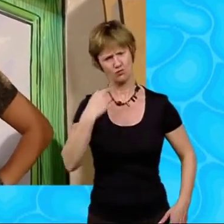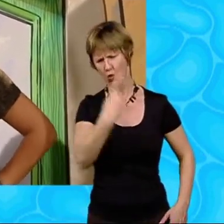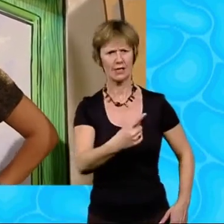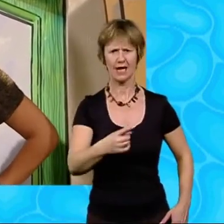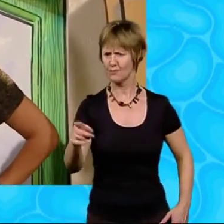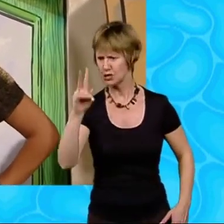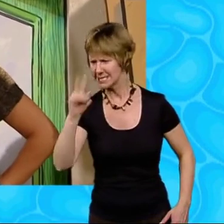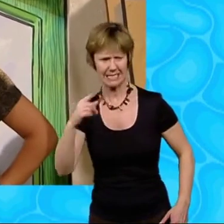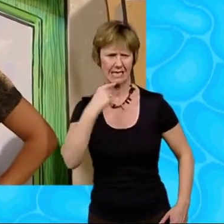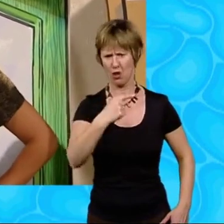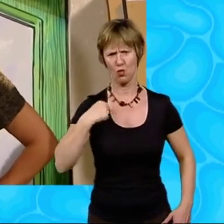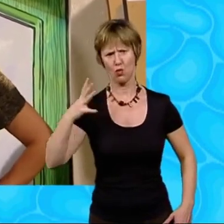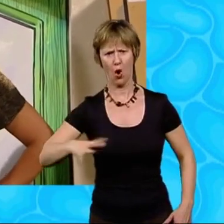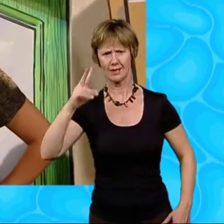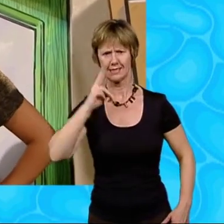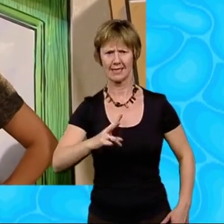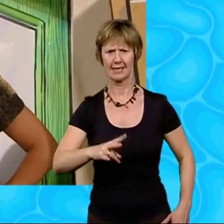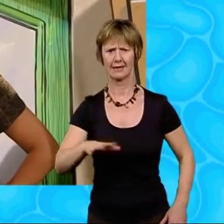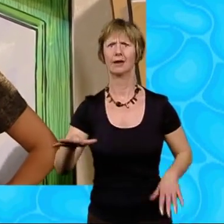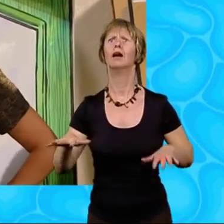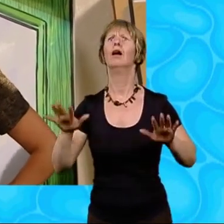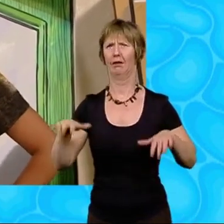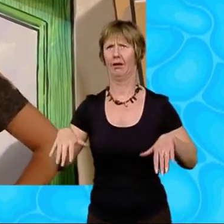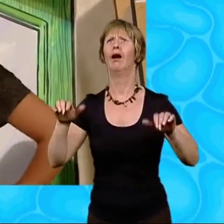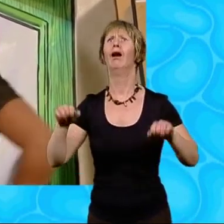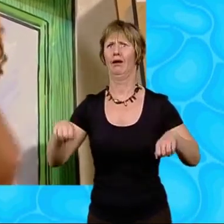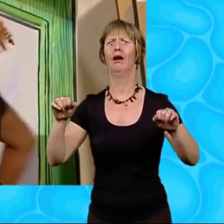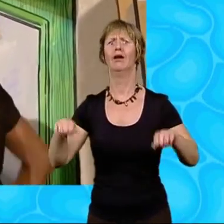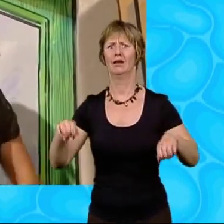Spratt. We all nodded. Mrs Spratt left the classroom.